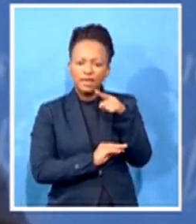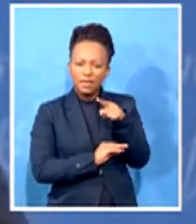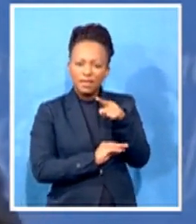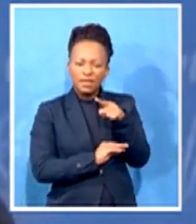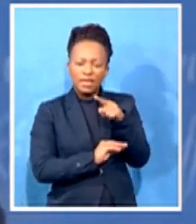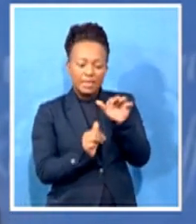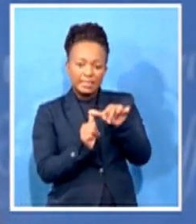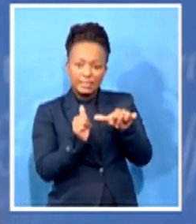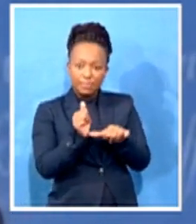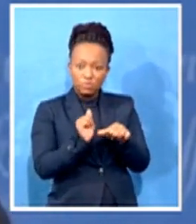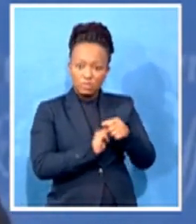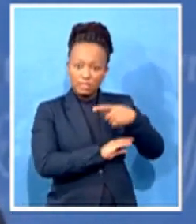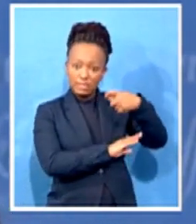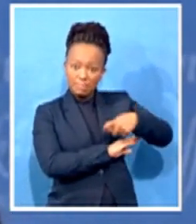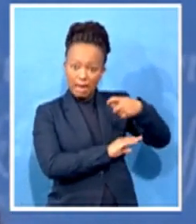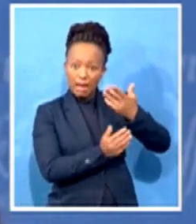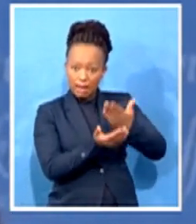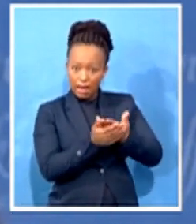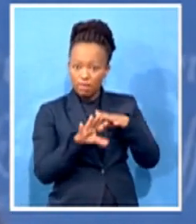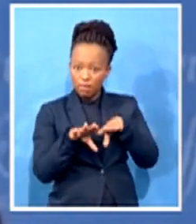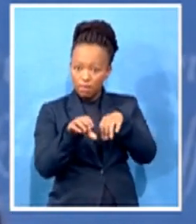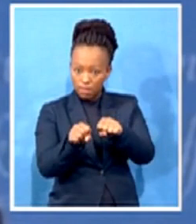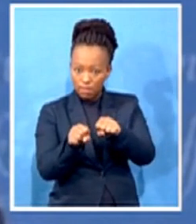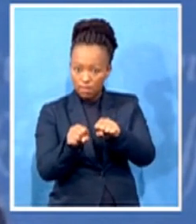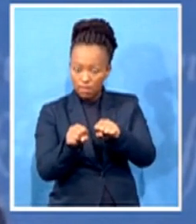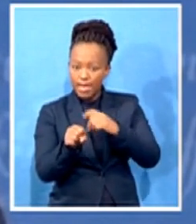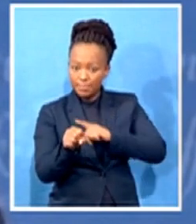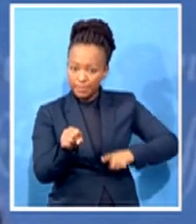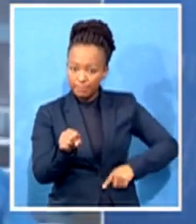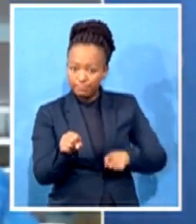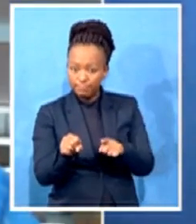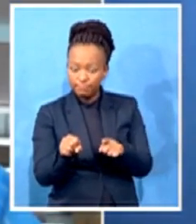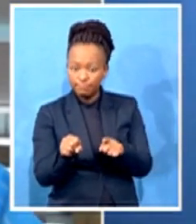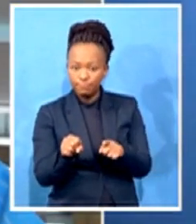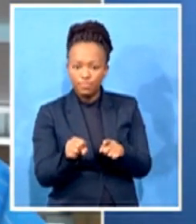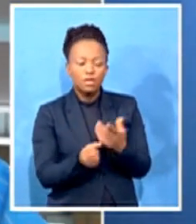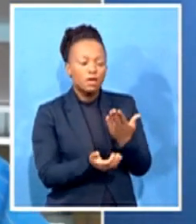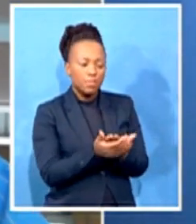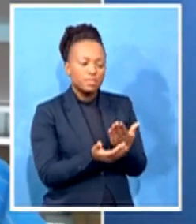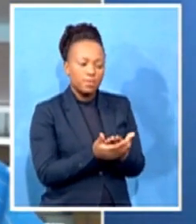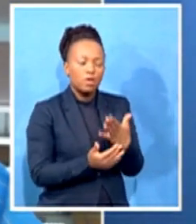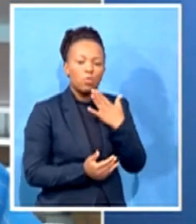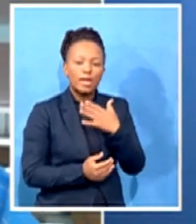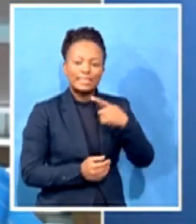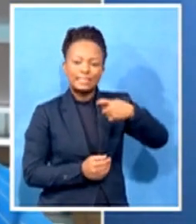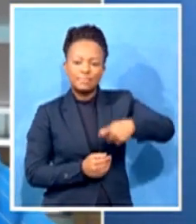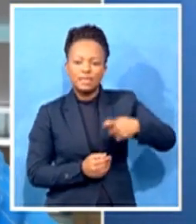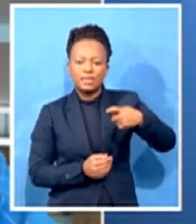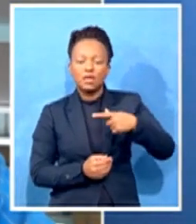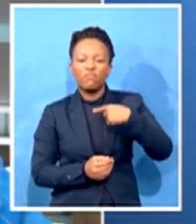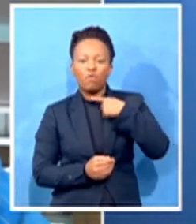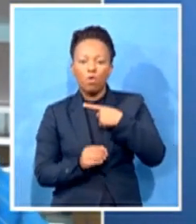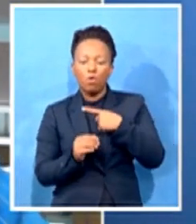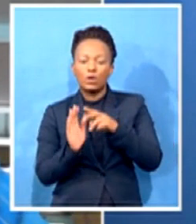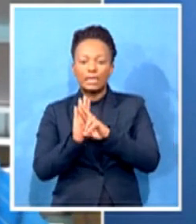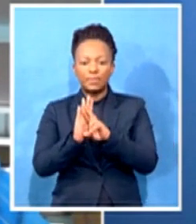it tends to be the speaker of the House of Representatives. The Constitution is not terribly clear on on the